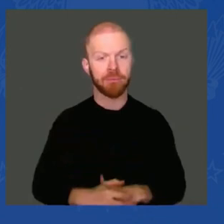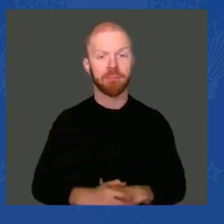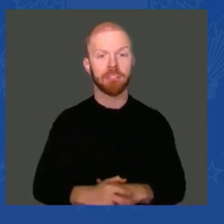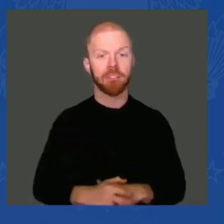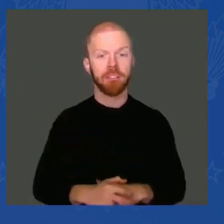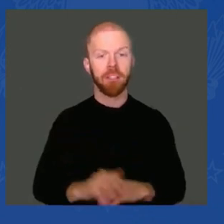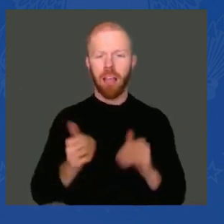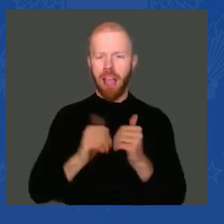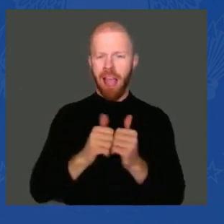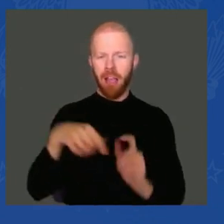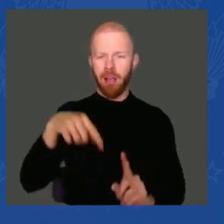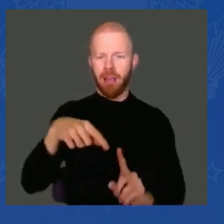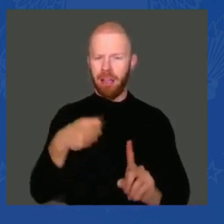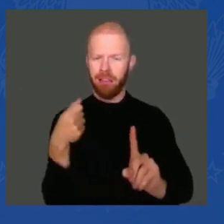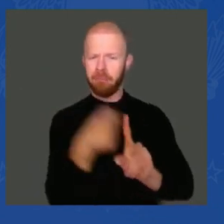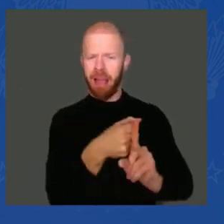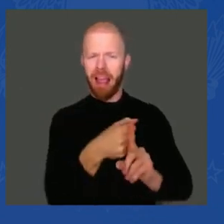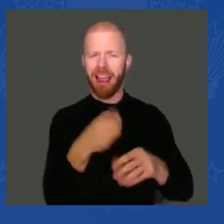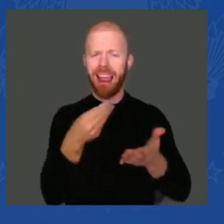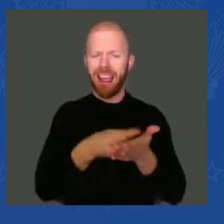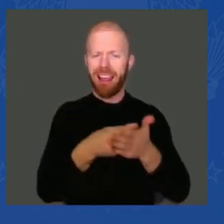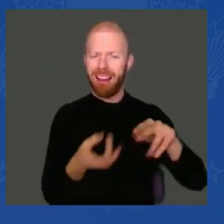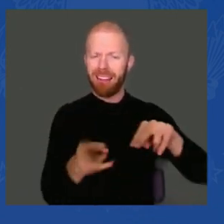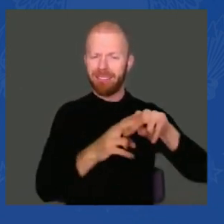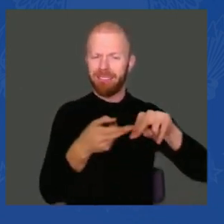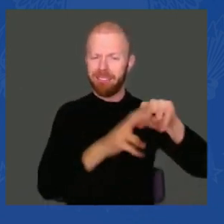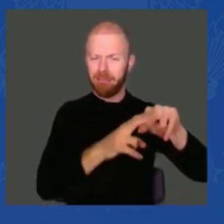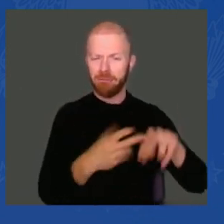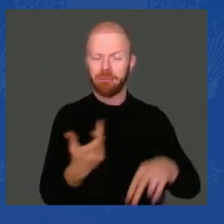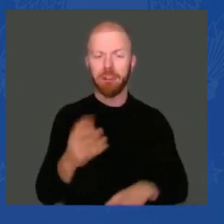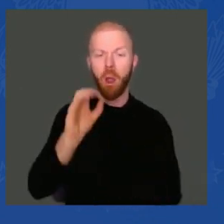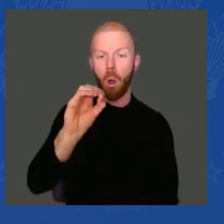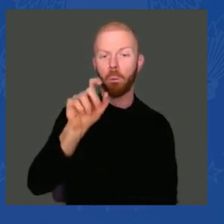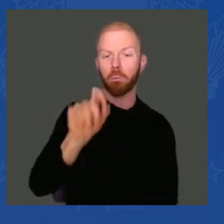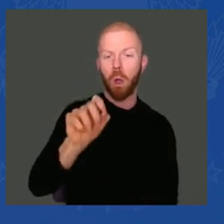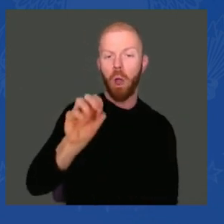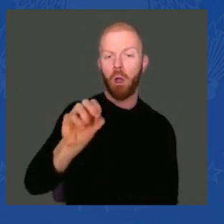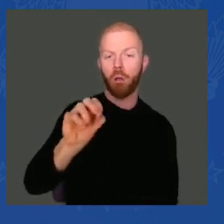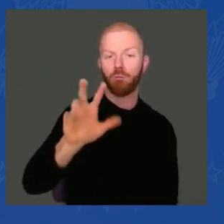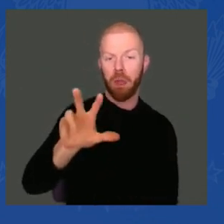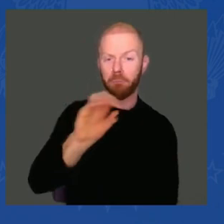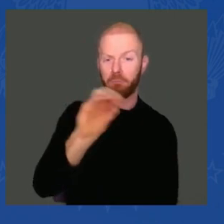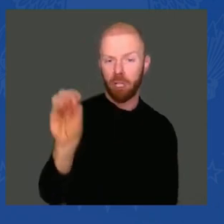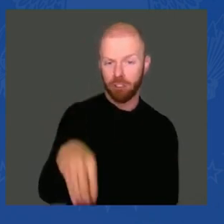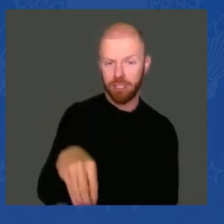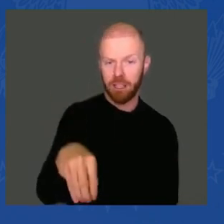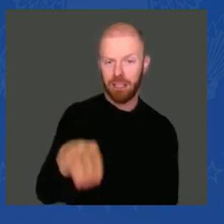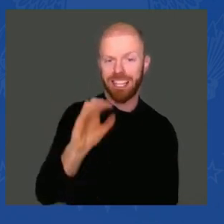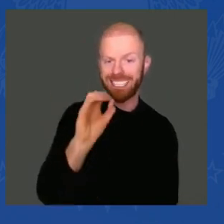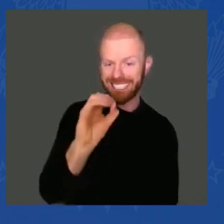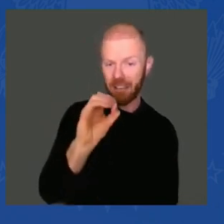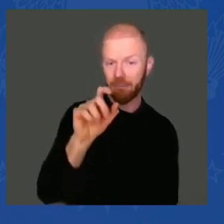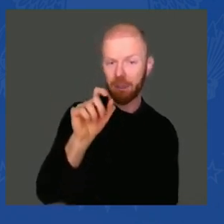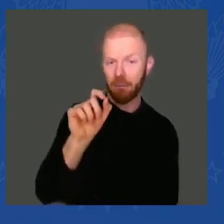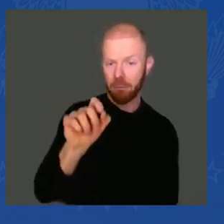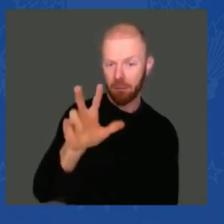inflation. 0.3 inflation. They're the facts.